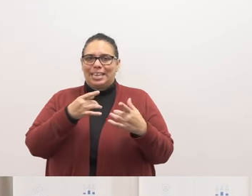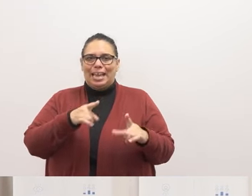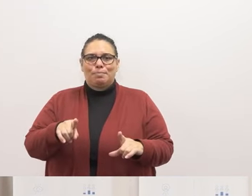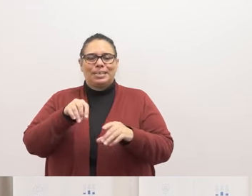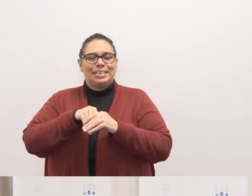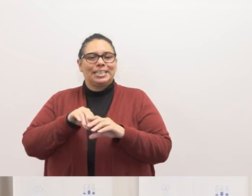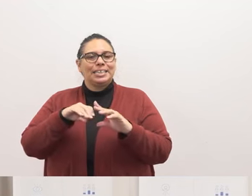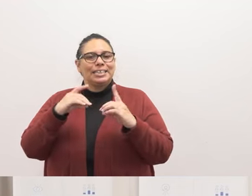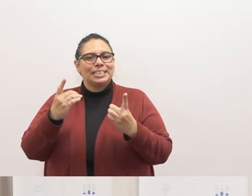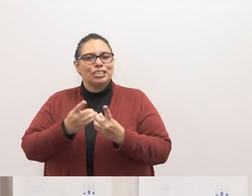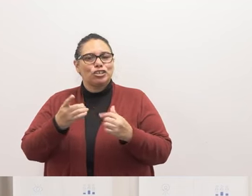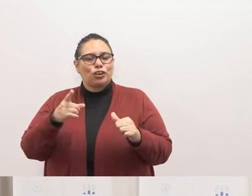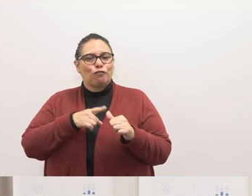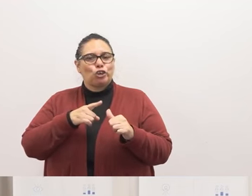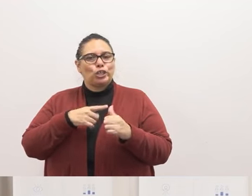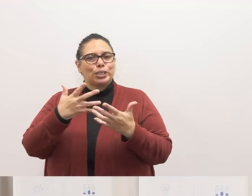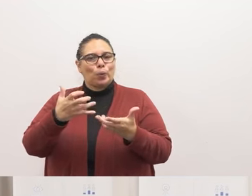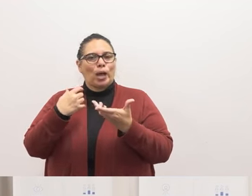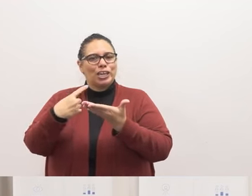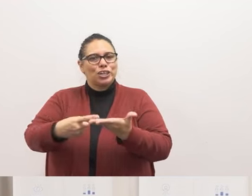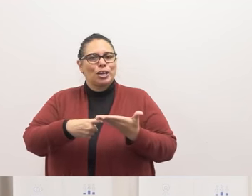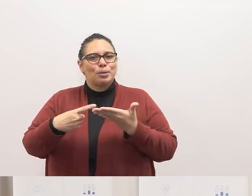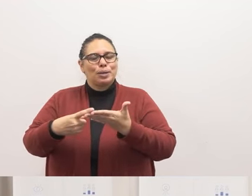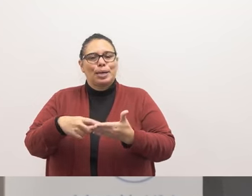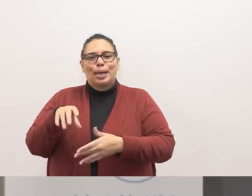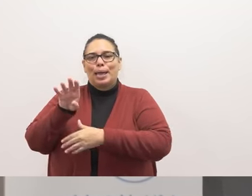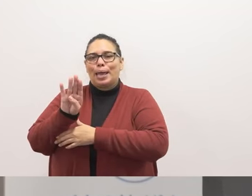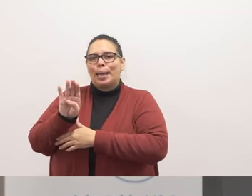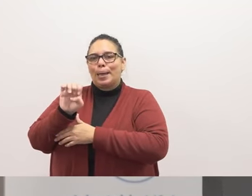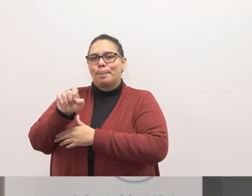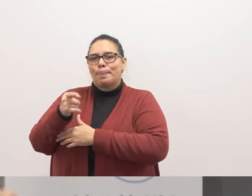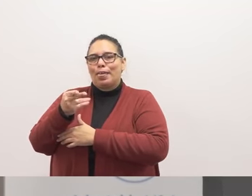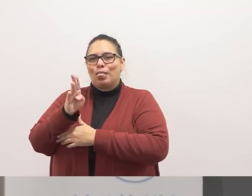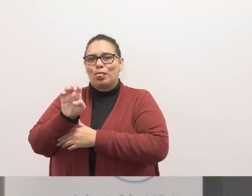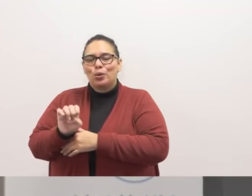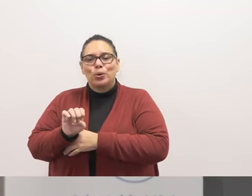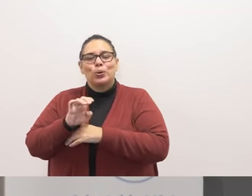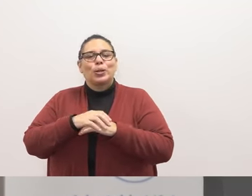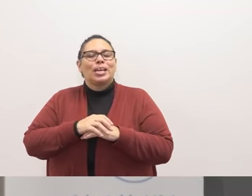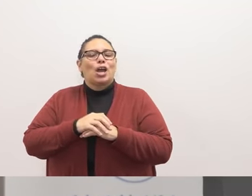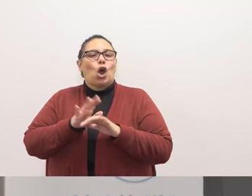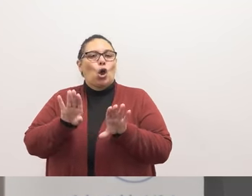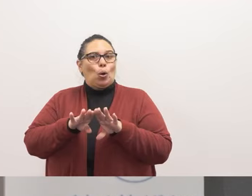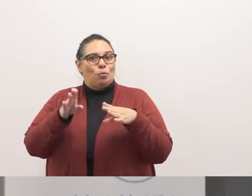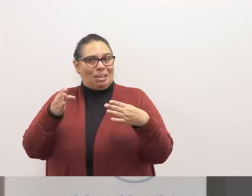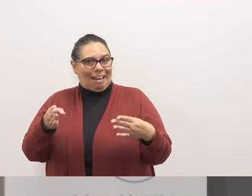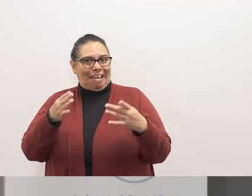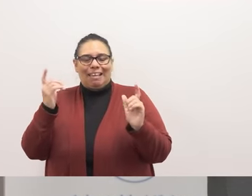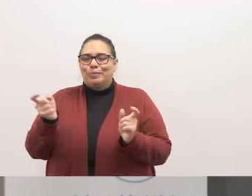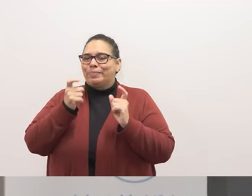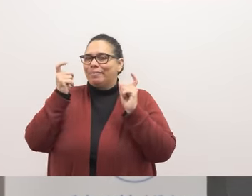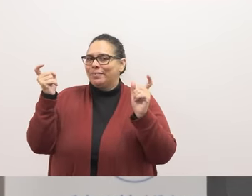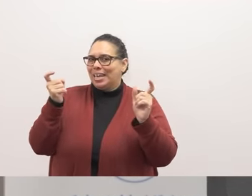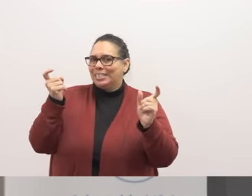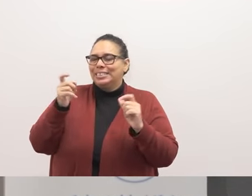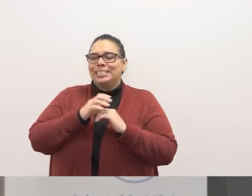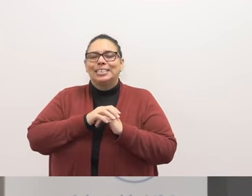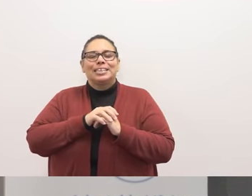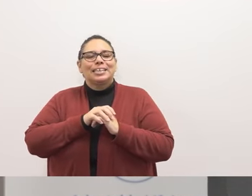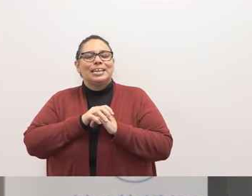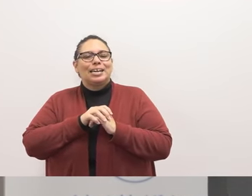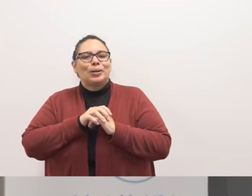district first i'd like to talk about the bethune grand opening and that was a very festive event celebrating